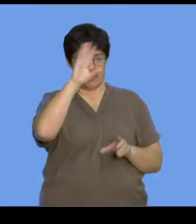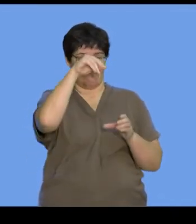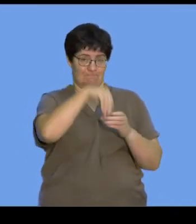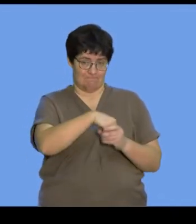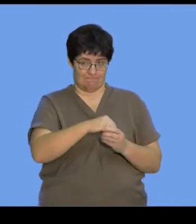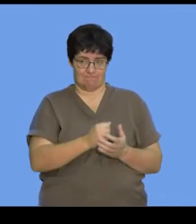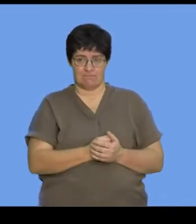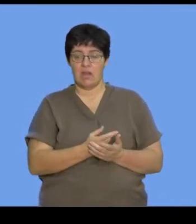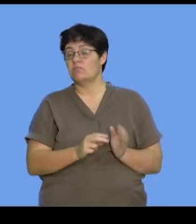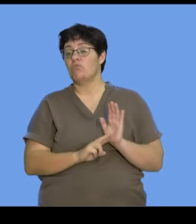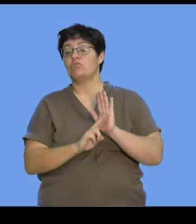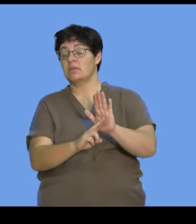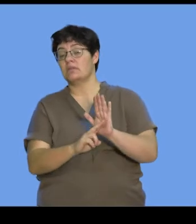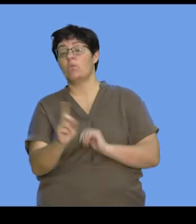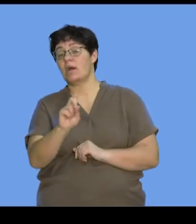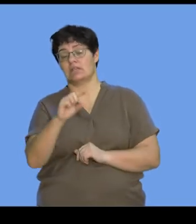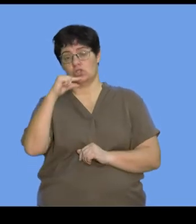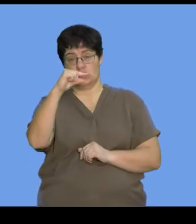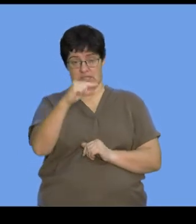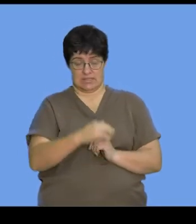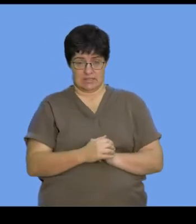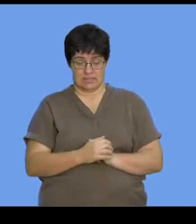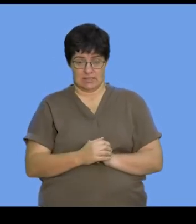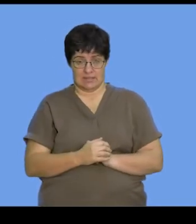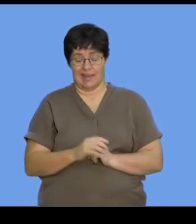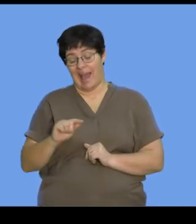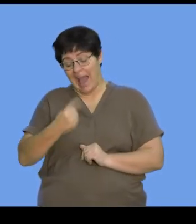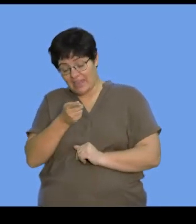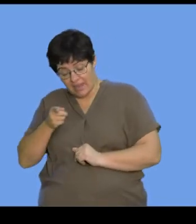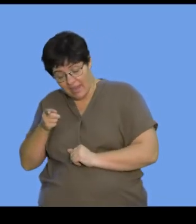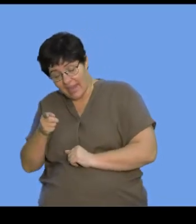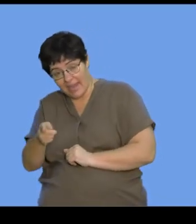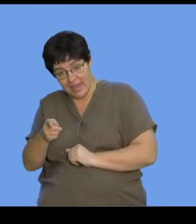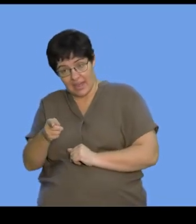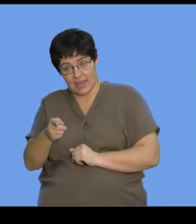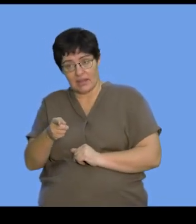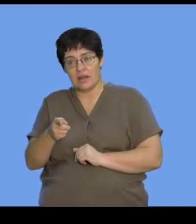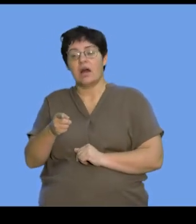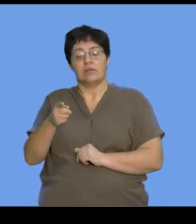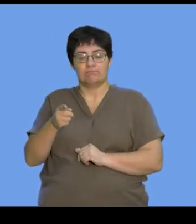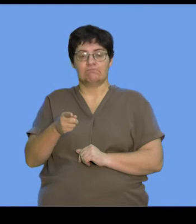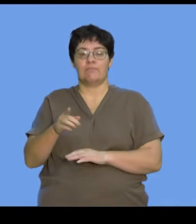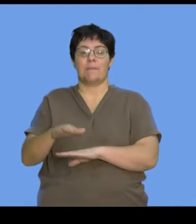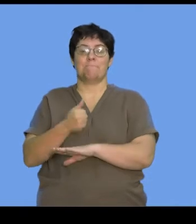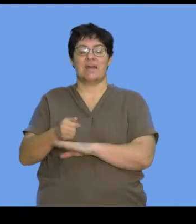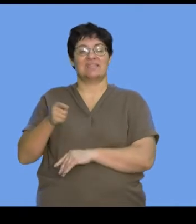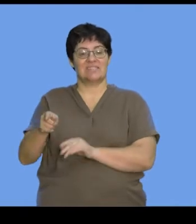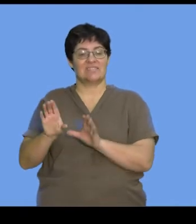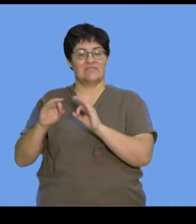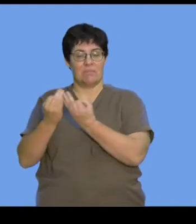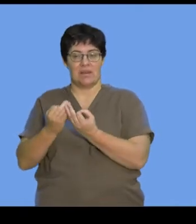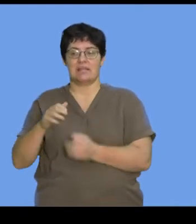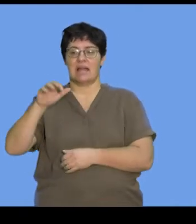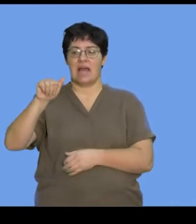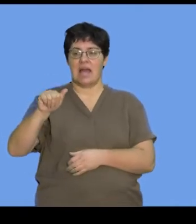this is often represented as G. And the other individual or member of the purine base family is